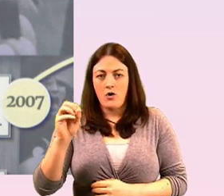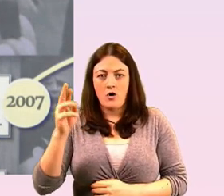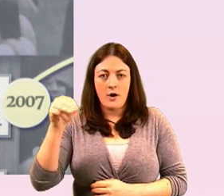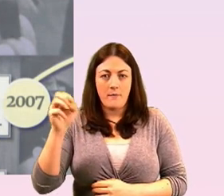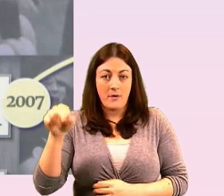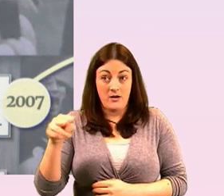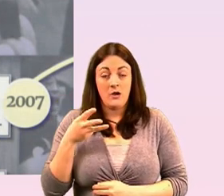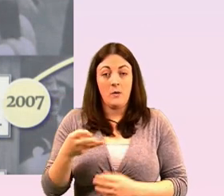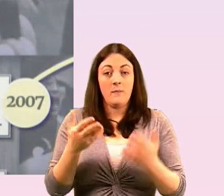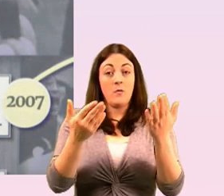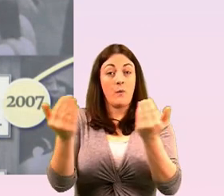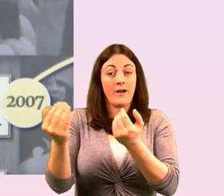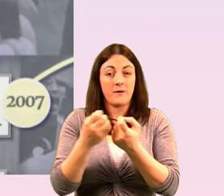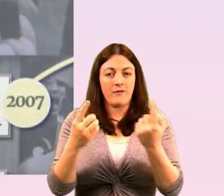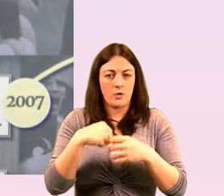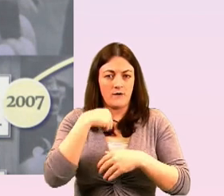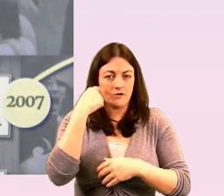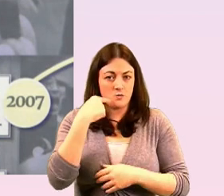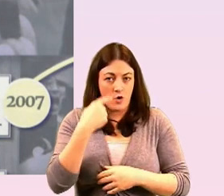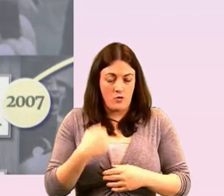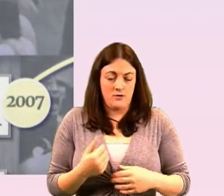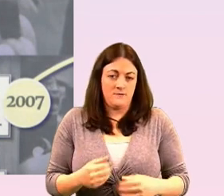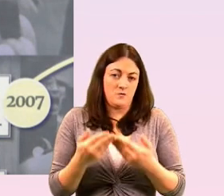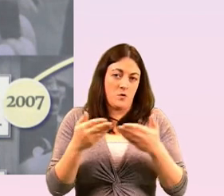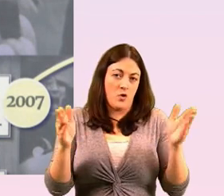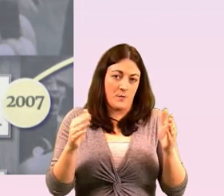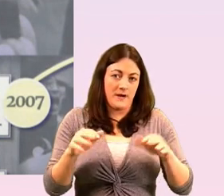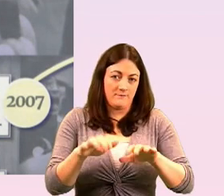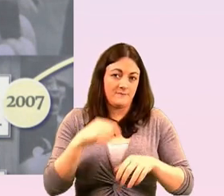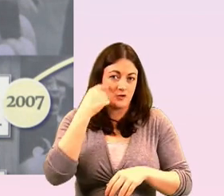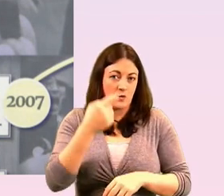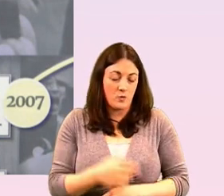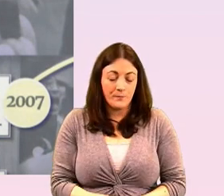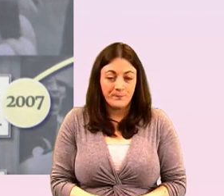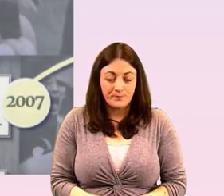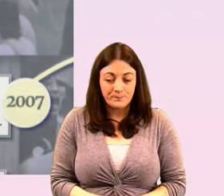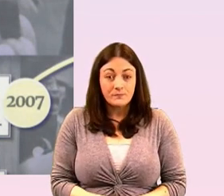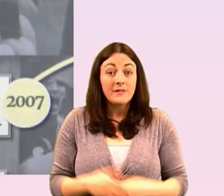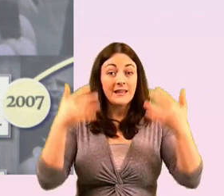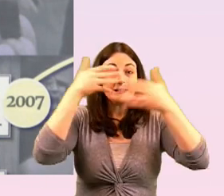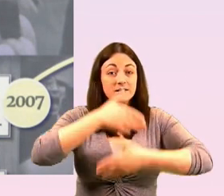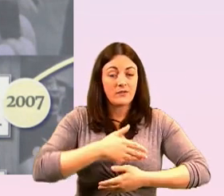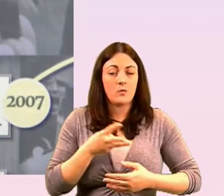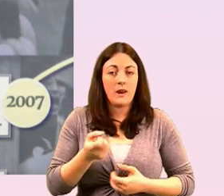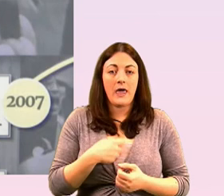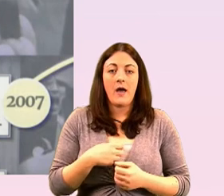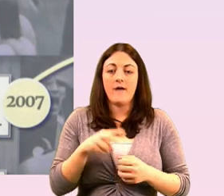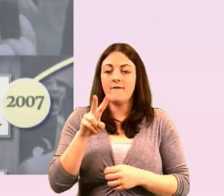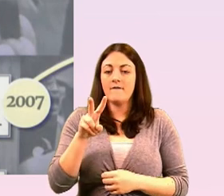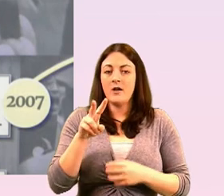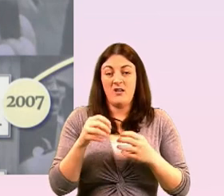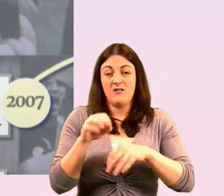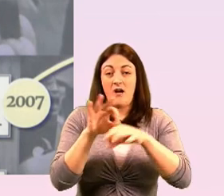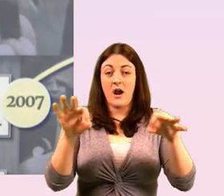uh over the rest of the evening the virtual community center is going to stay open the networking